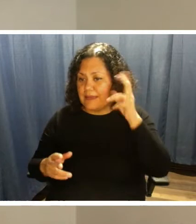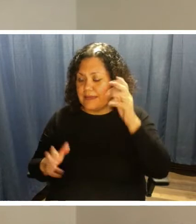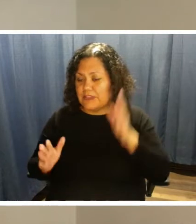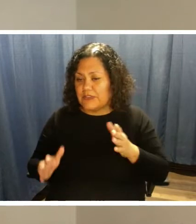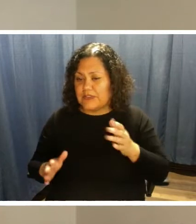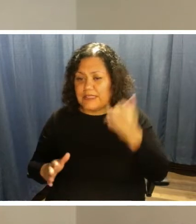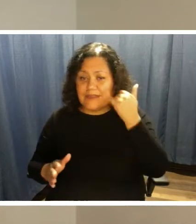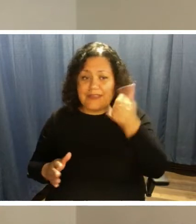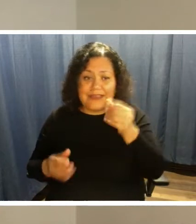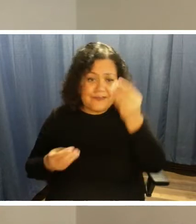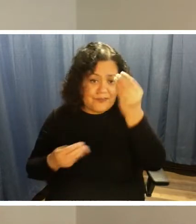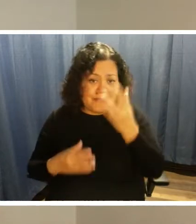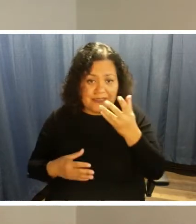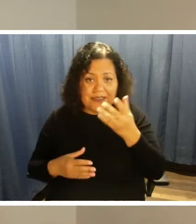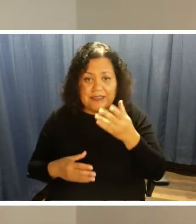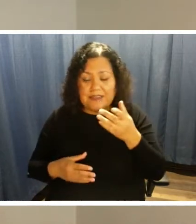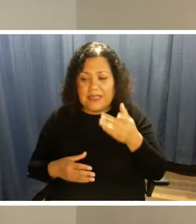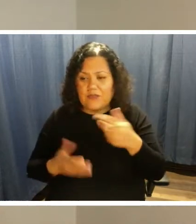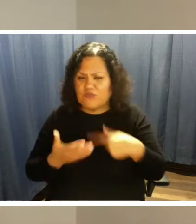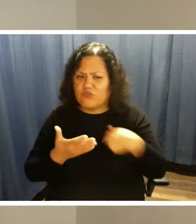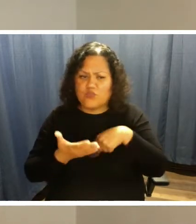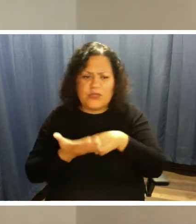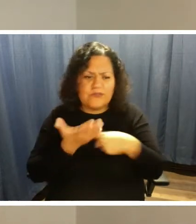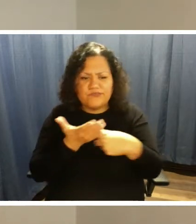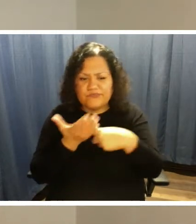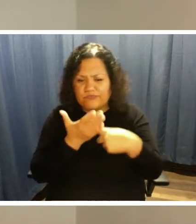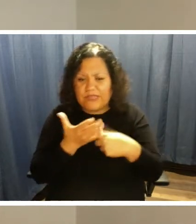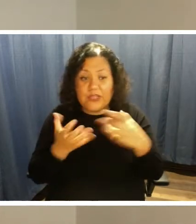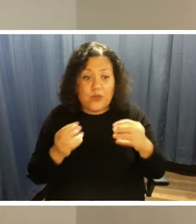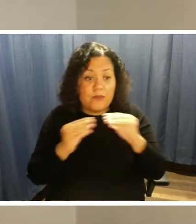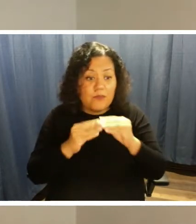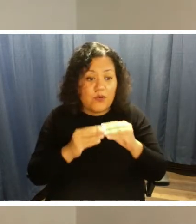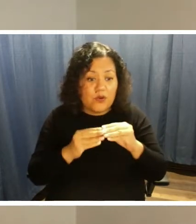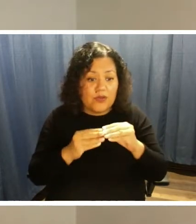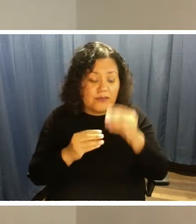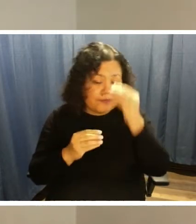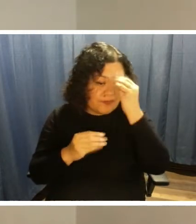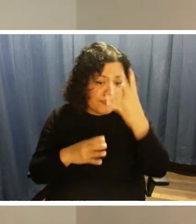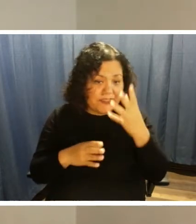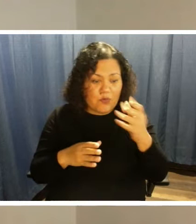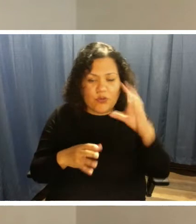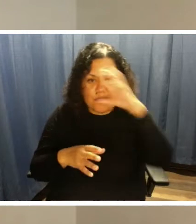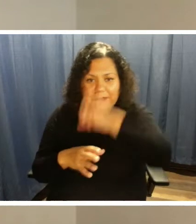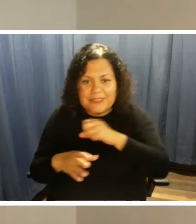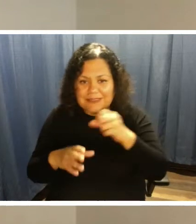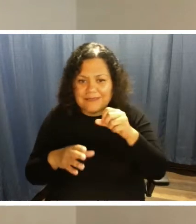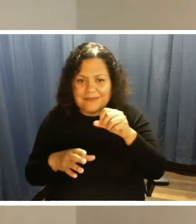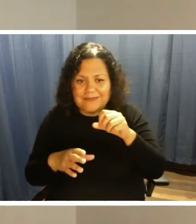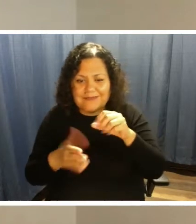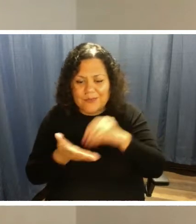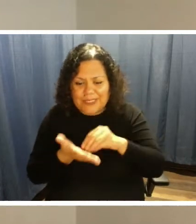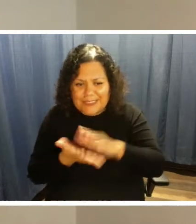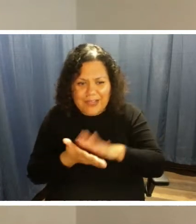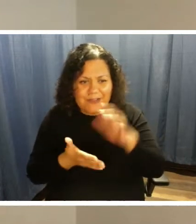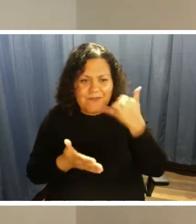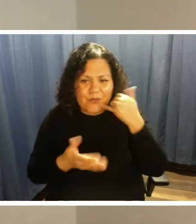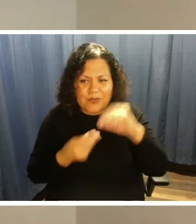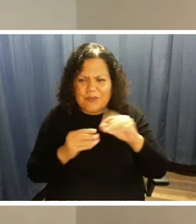discussing and you would like to get more information or you didn't catch the phone number, you can always call our main